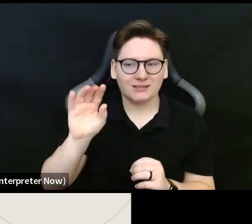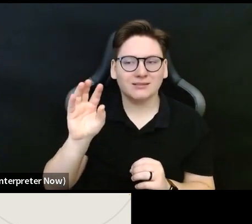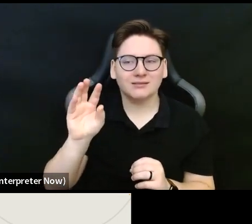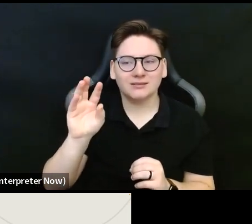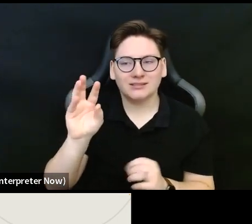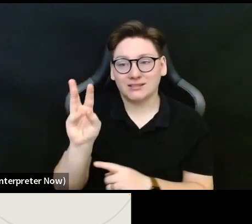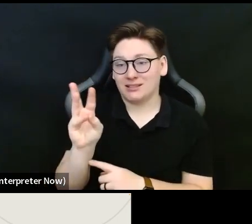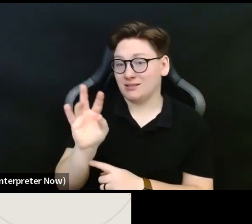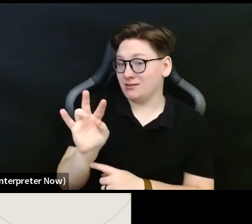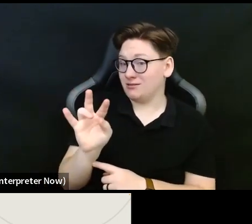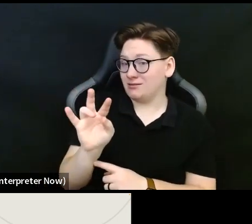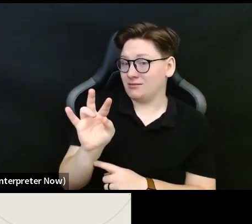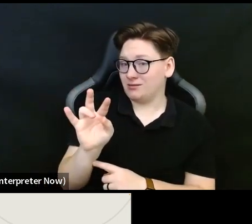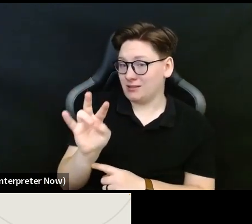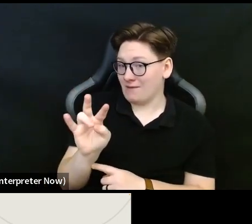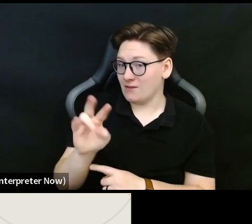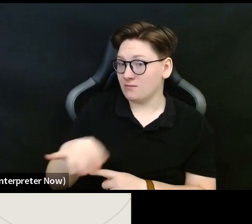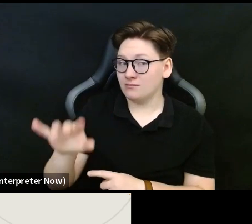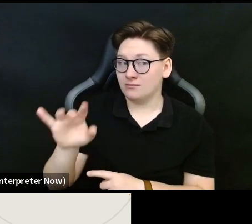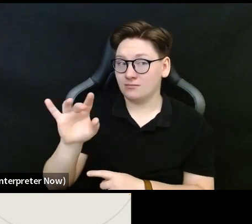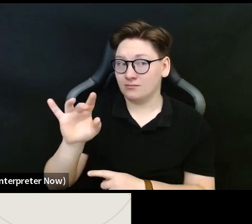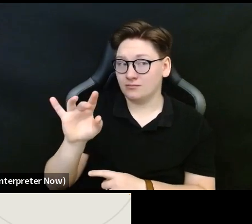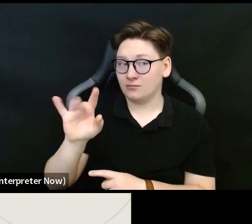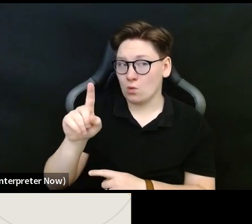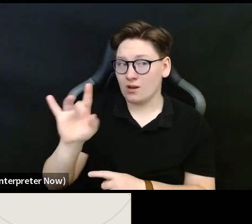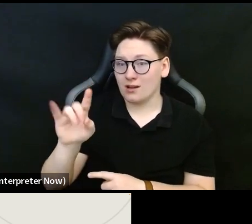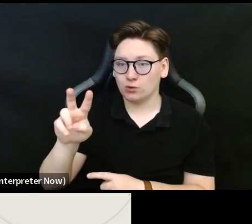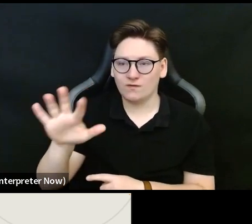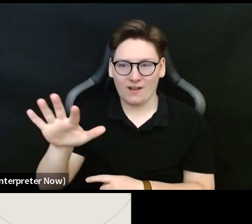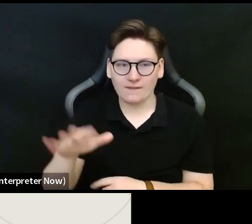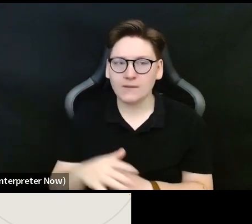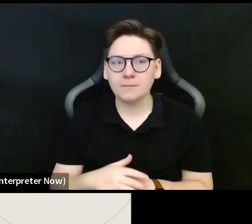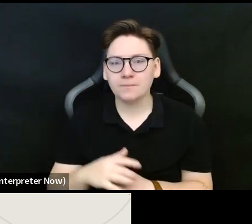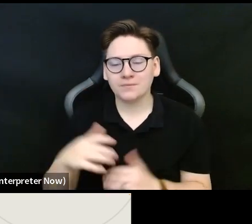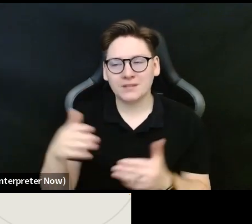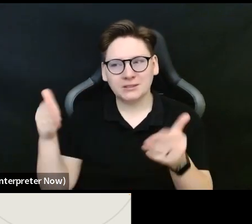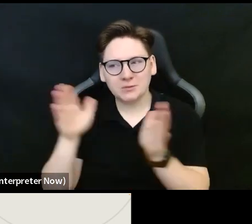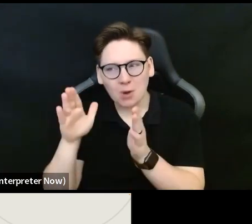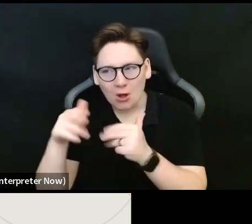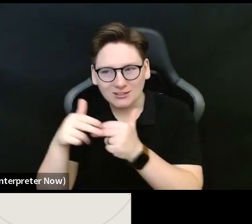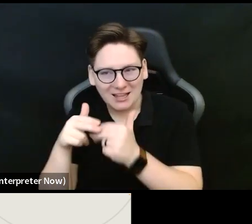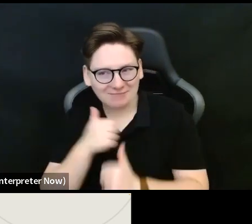-1825. Sorry, I'm reading off a very small slide.